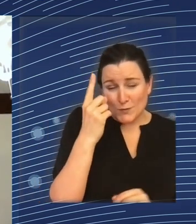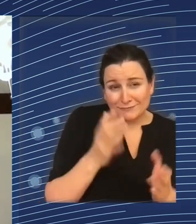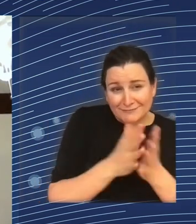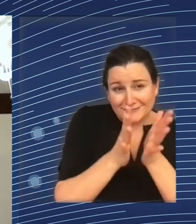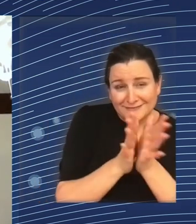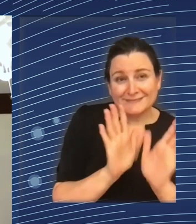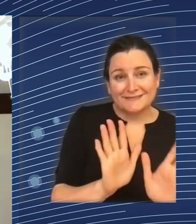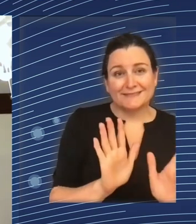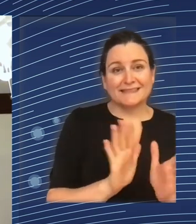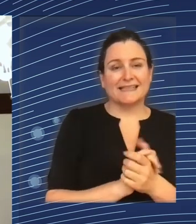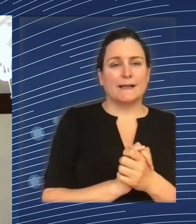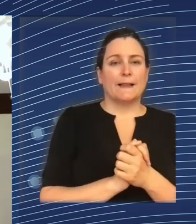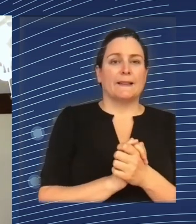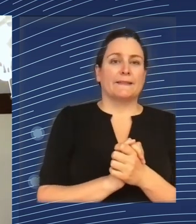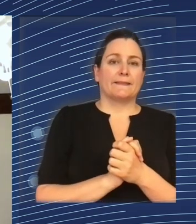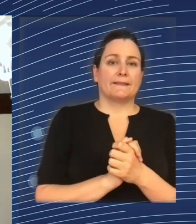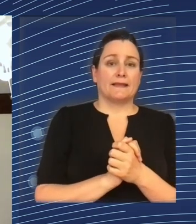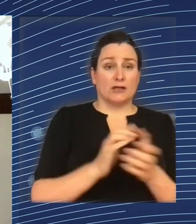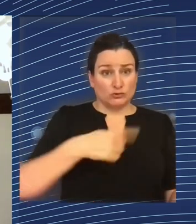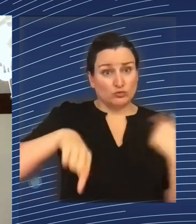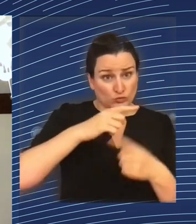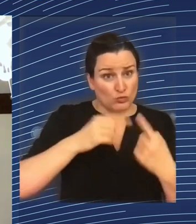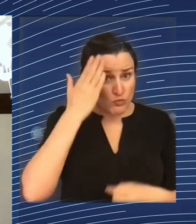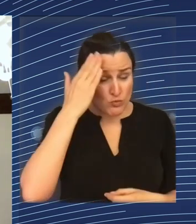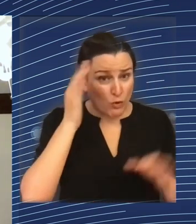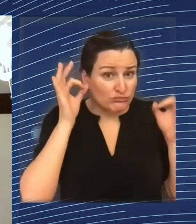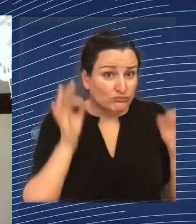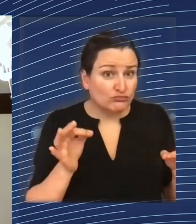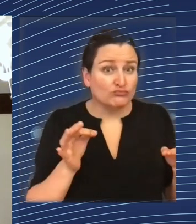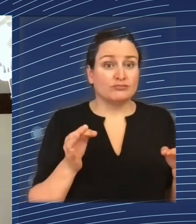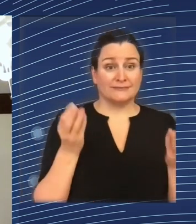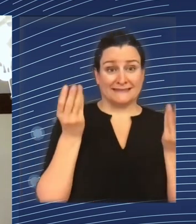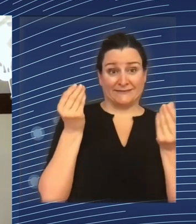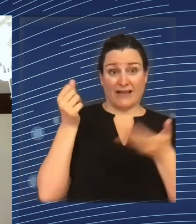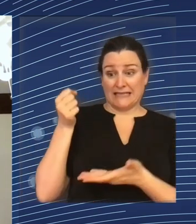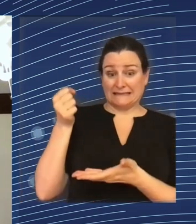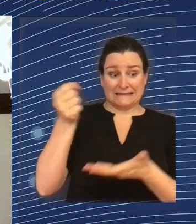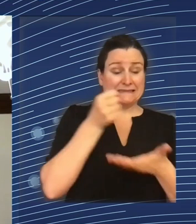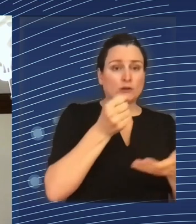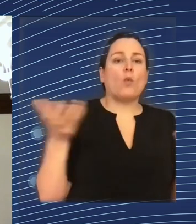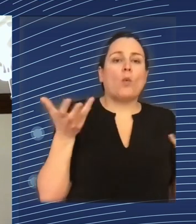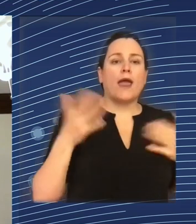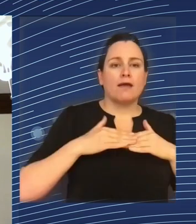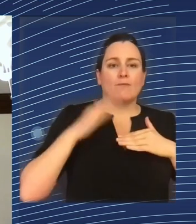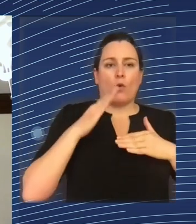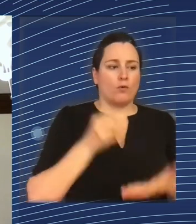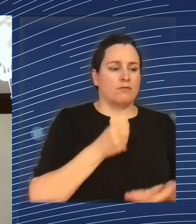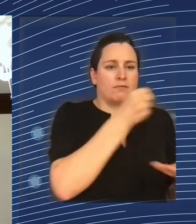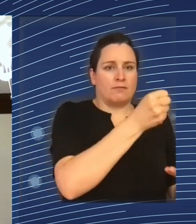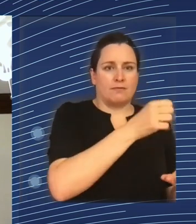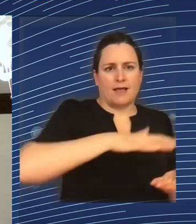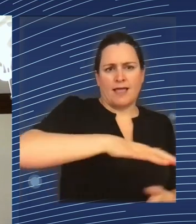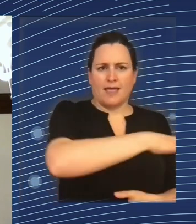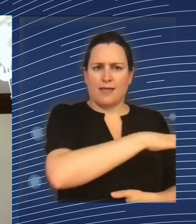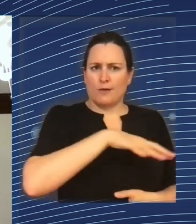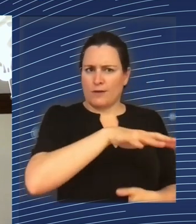know if we have enough knowledge about the geography of financing in Europe. Andres would know, the other panelists may know. I don't know